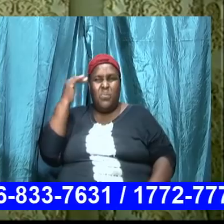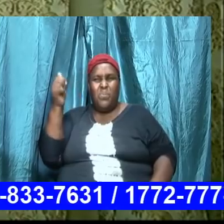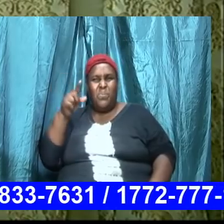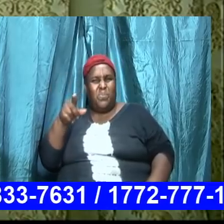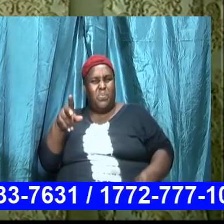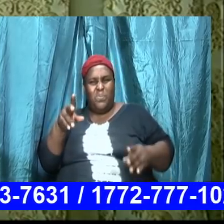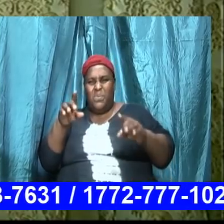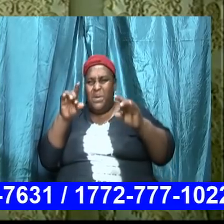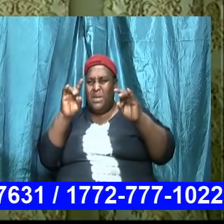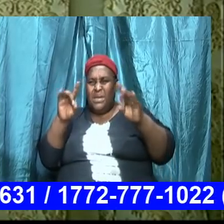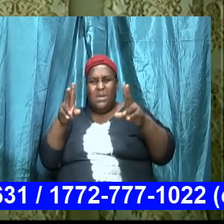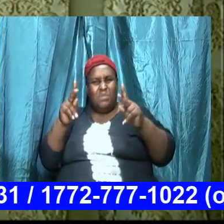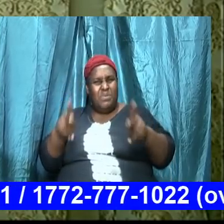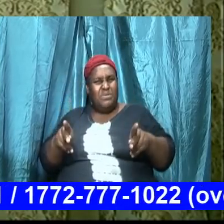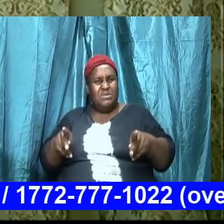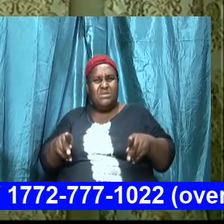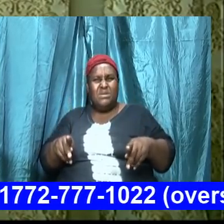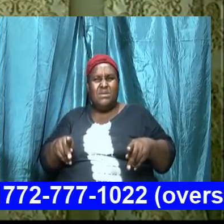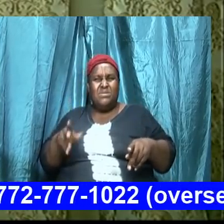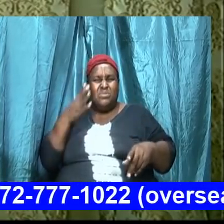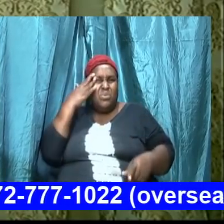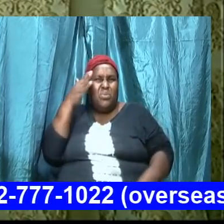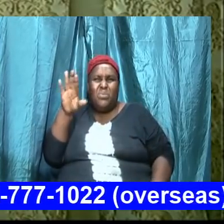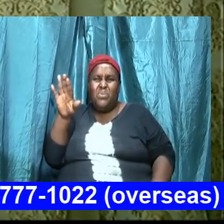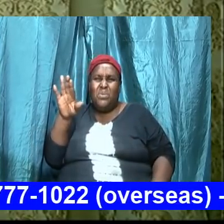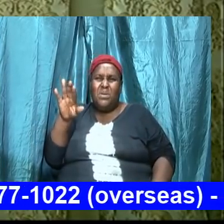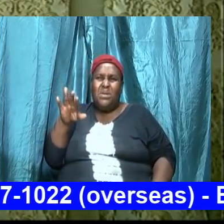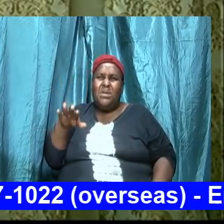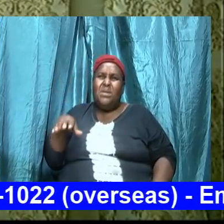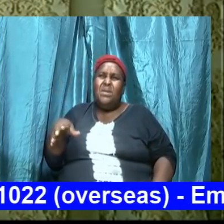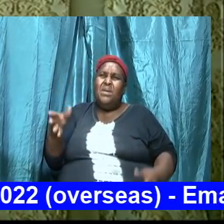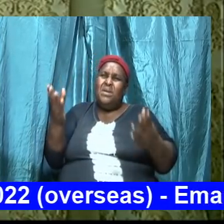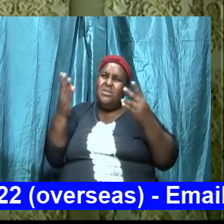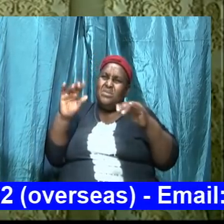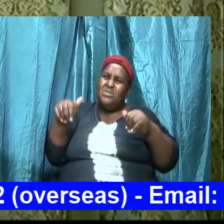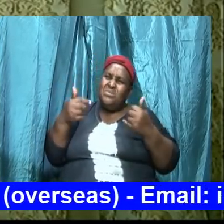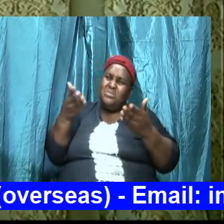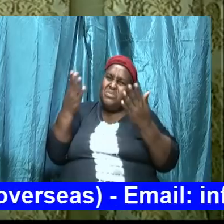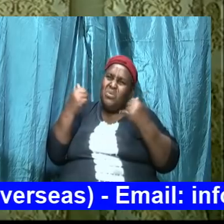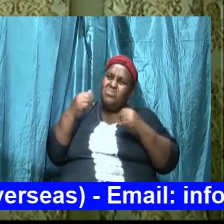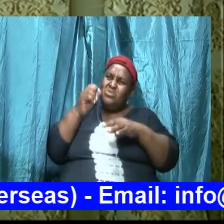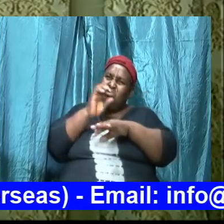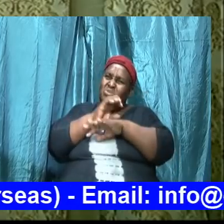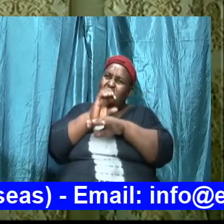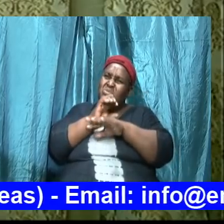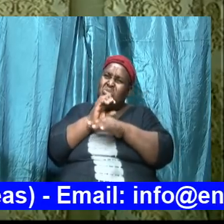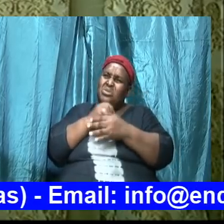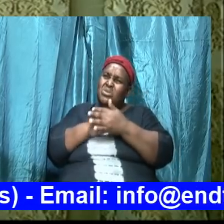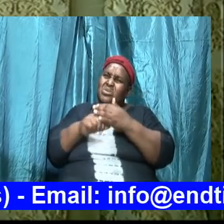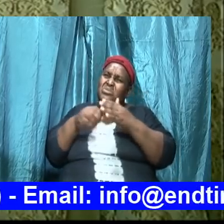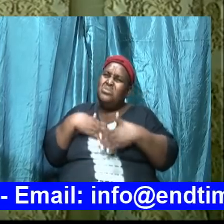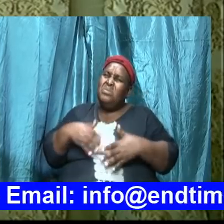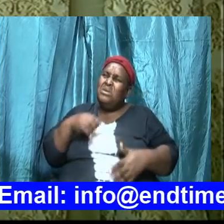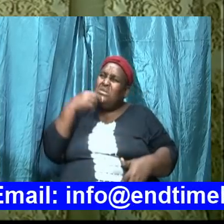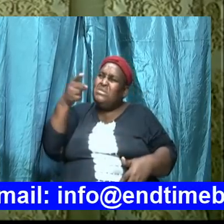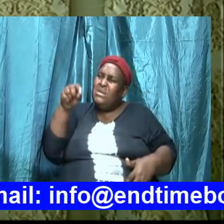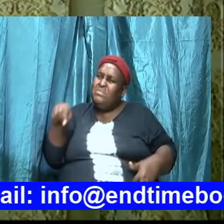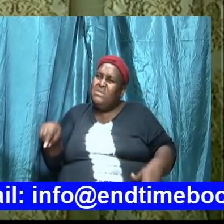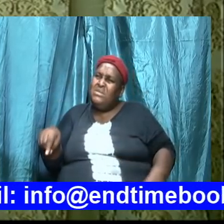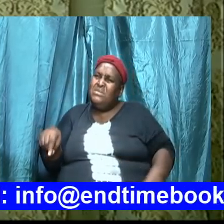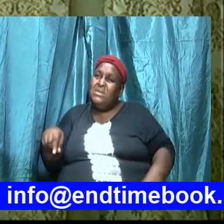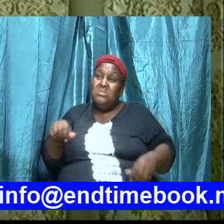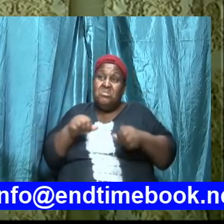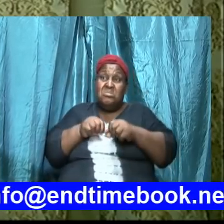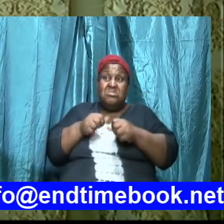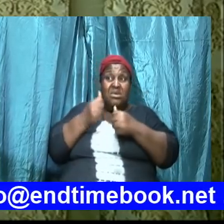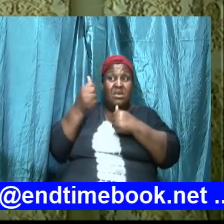person but I don't know you know but when I just come to church I didn't hear this about the person somebody they tell me this or a group of people they tell me this and say stay